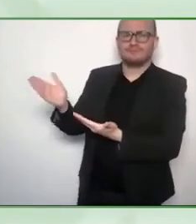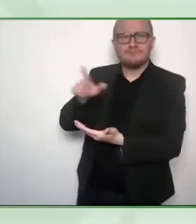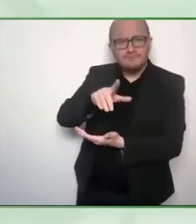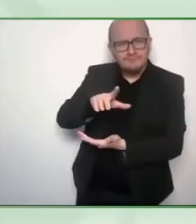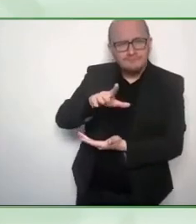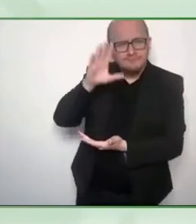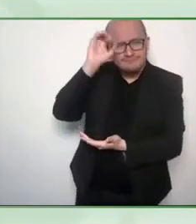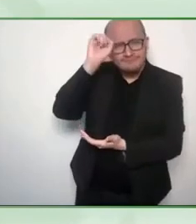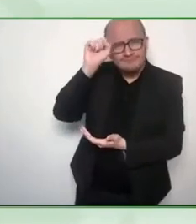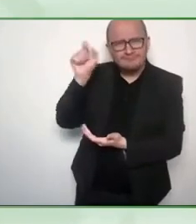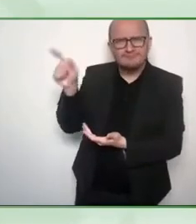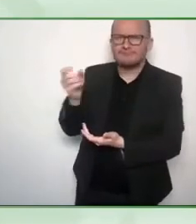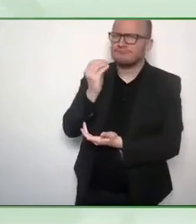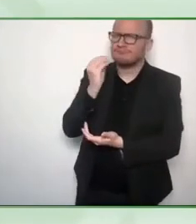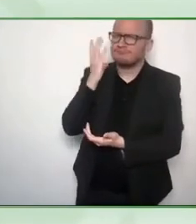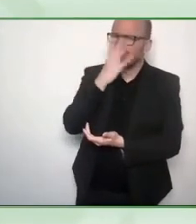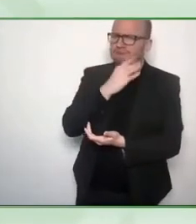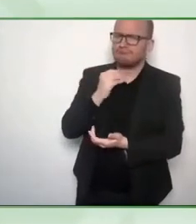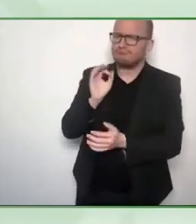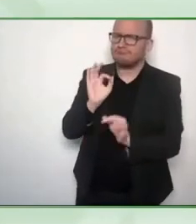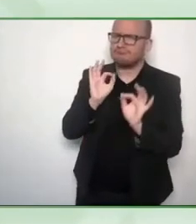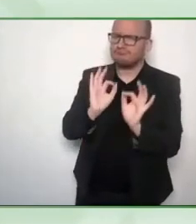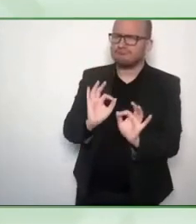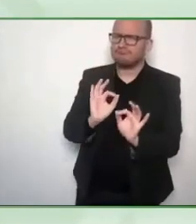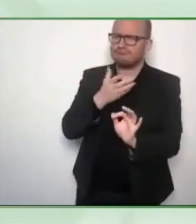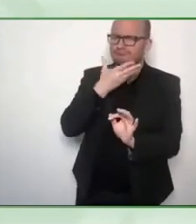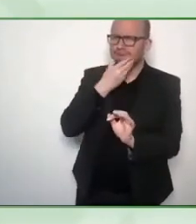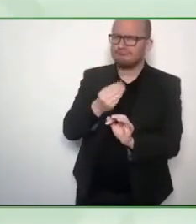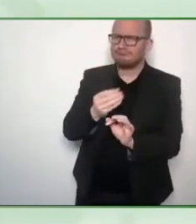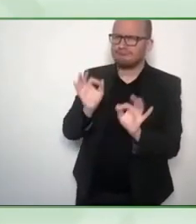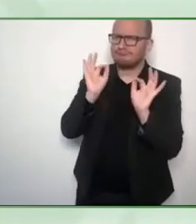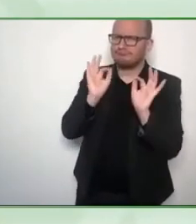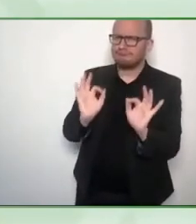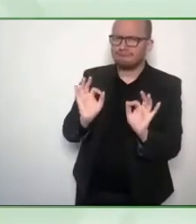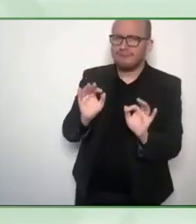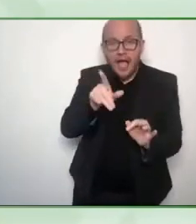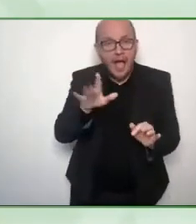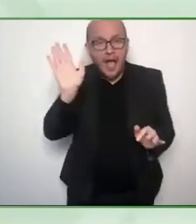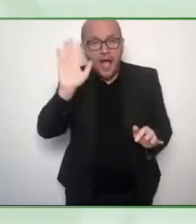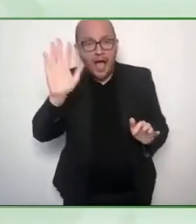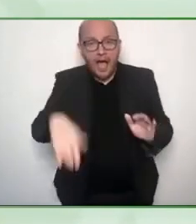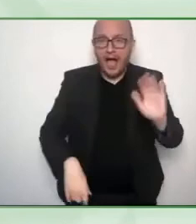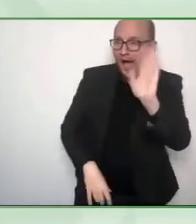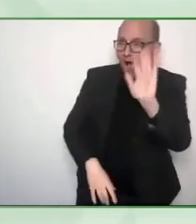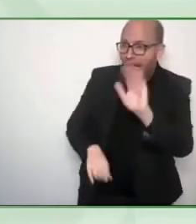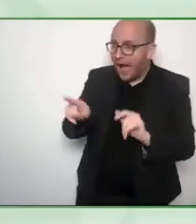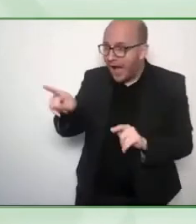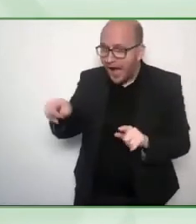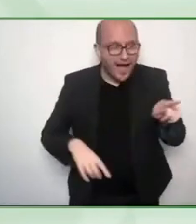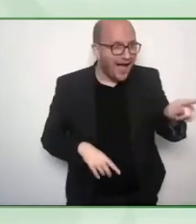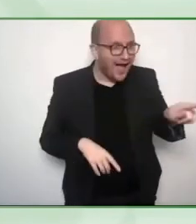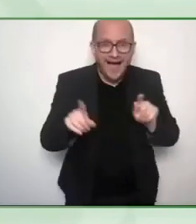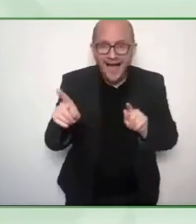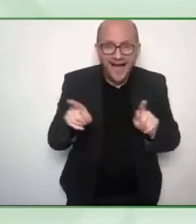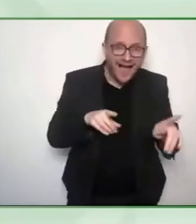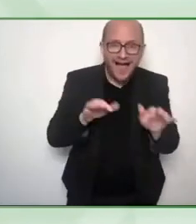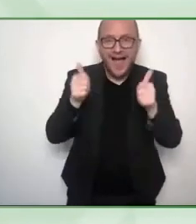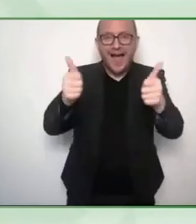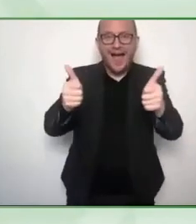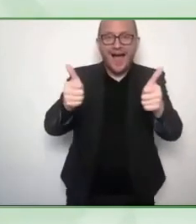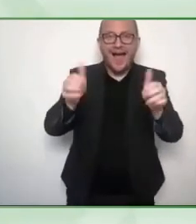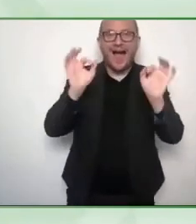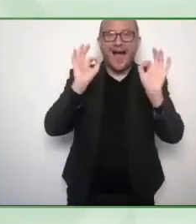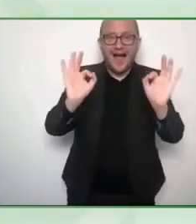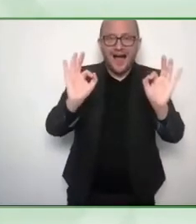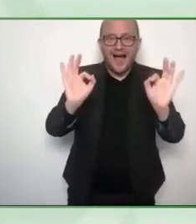illustrations? Yes, well, this is especially for you. Hi, Neha. Good to see you. Hi. Let me give you a